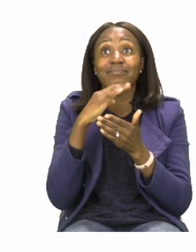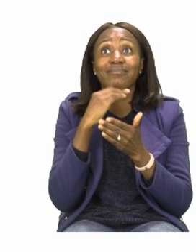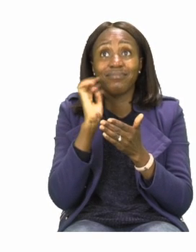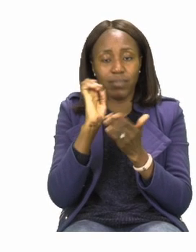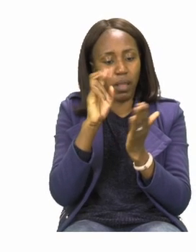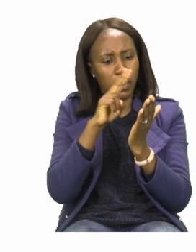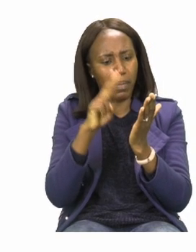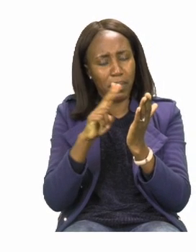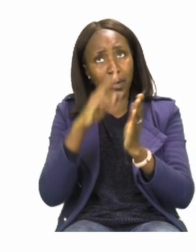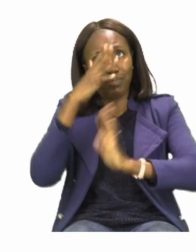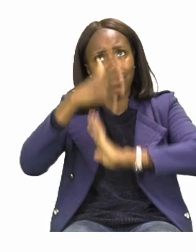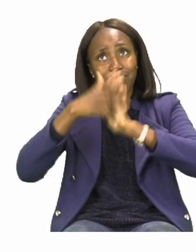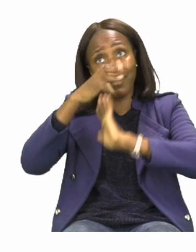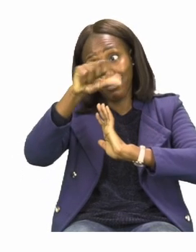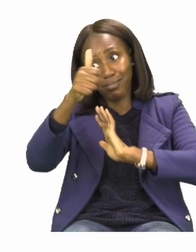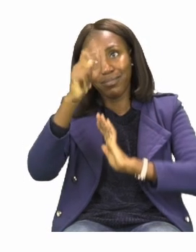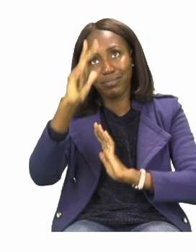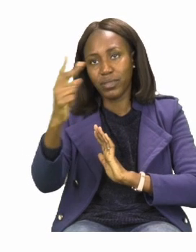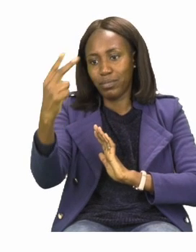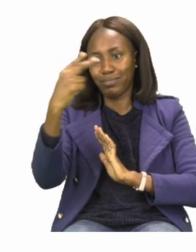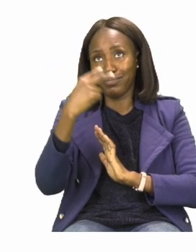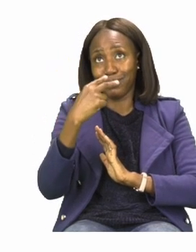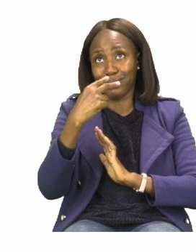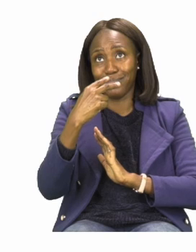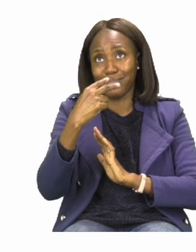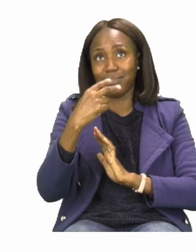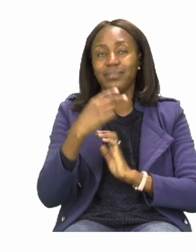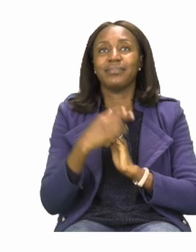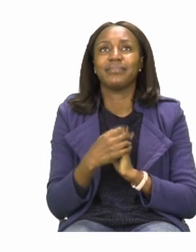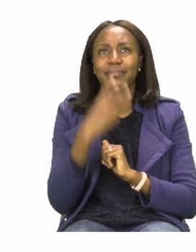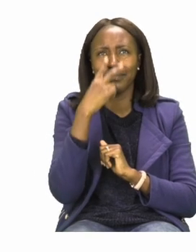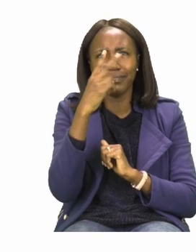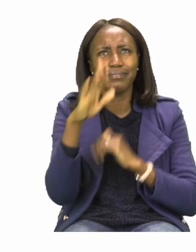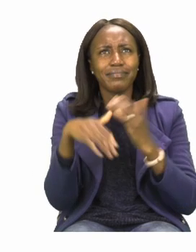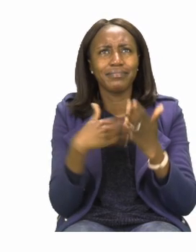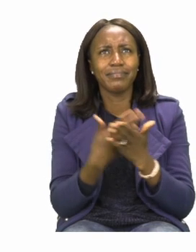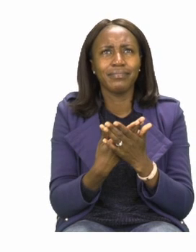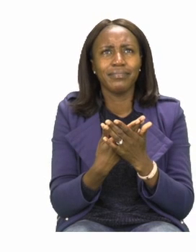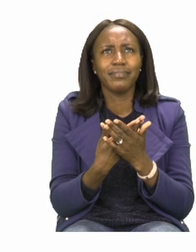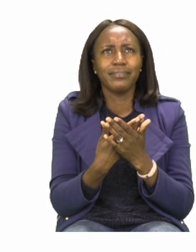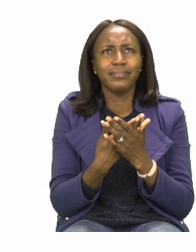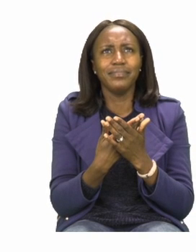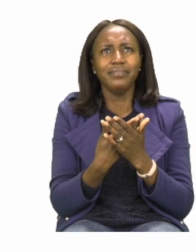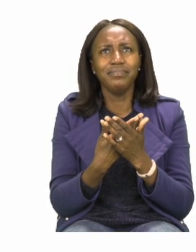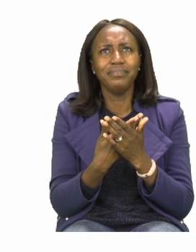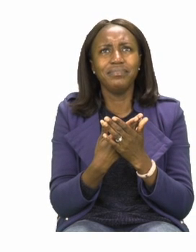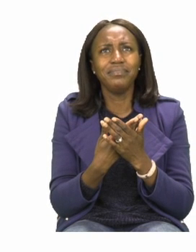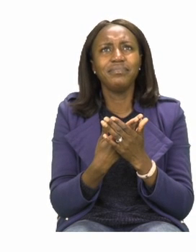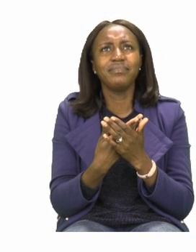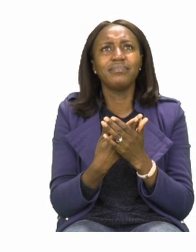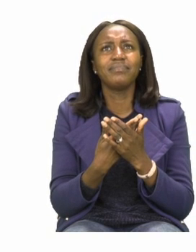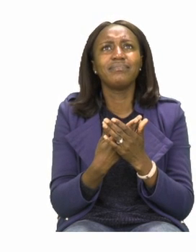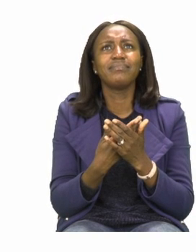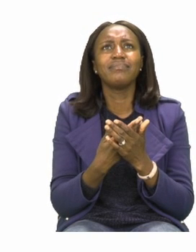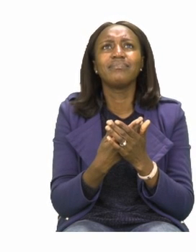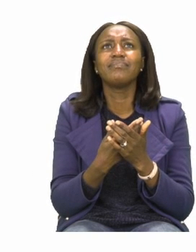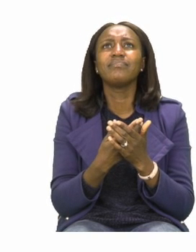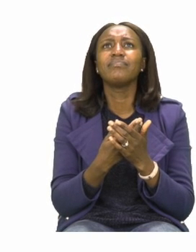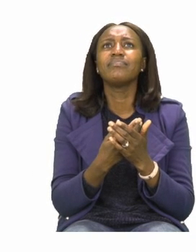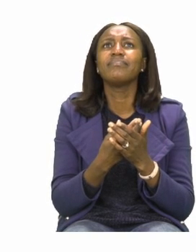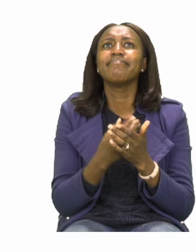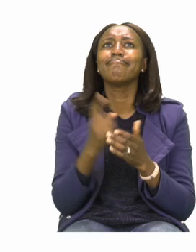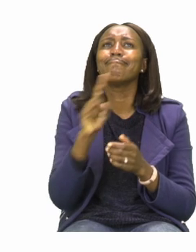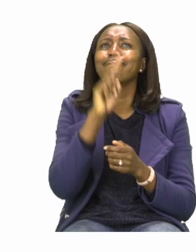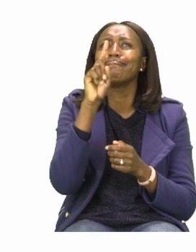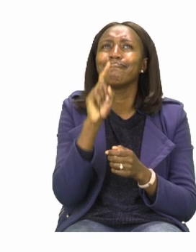So, let's start by looking at the picture. First, it's asking us, who sank the boat?